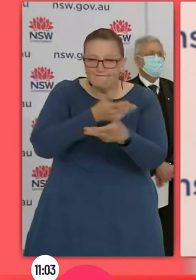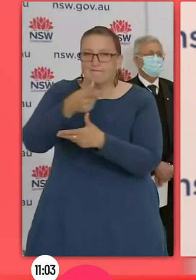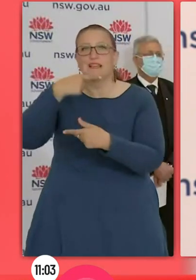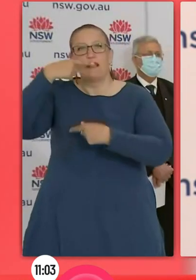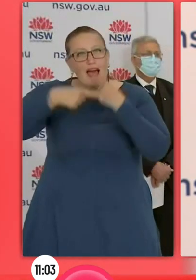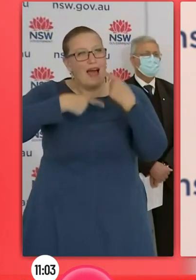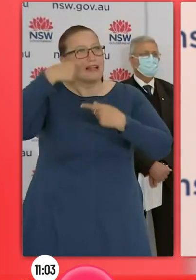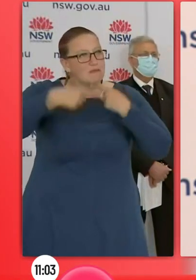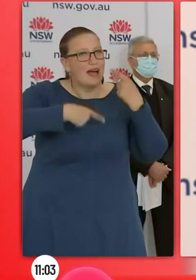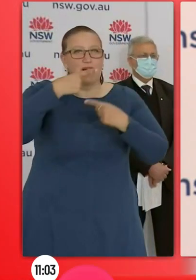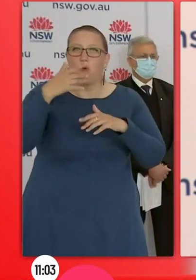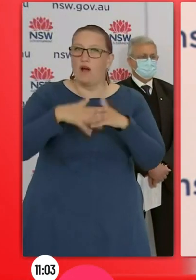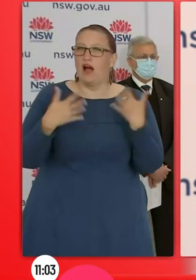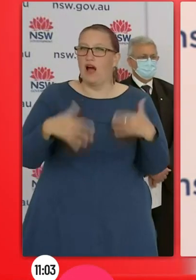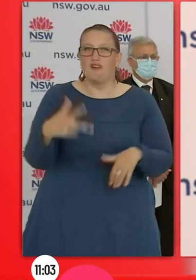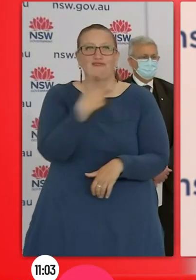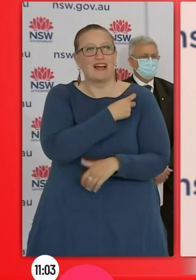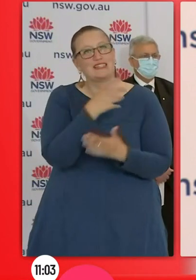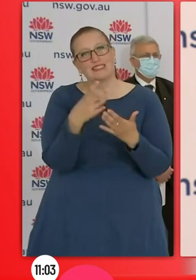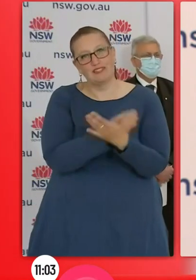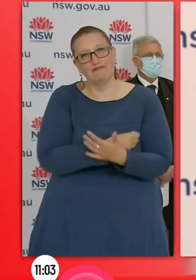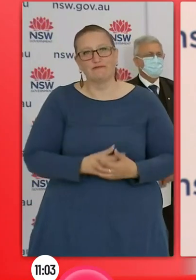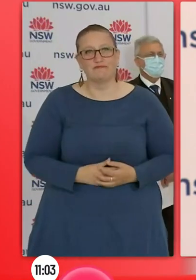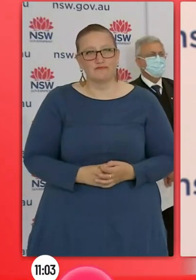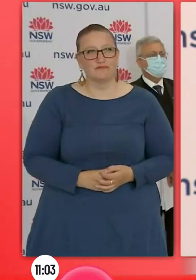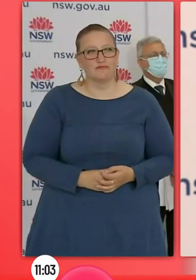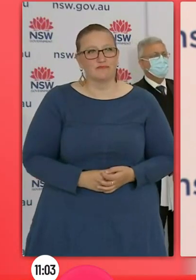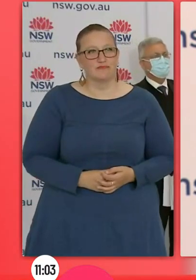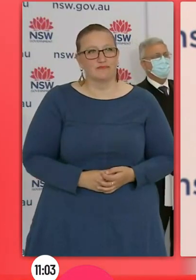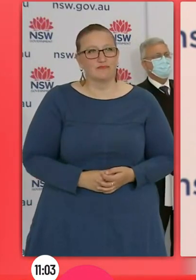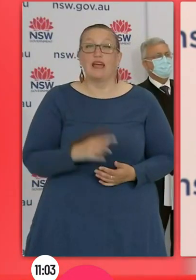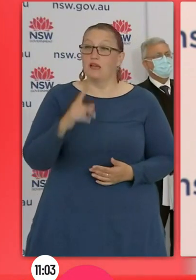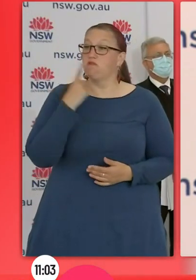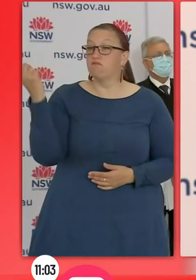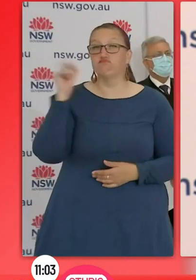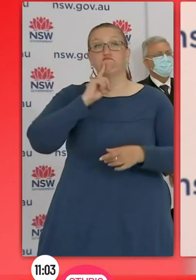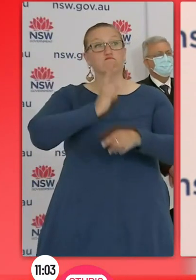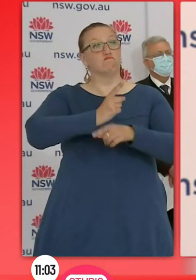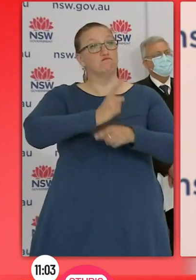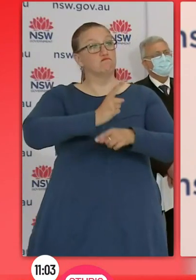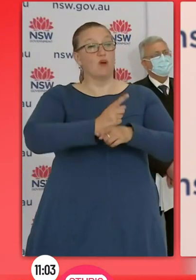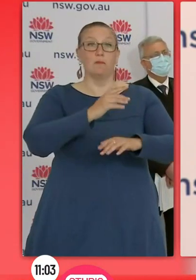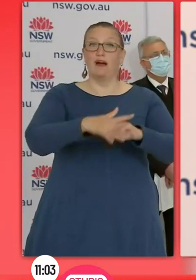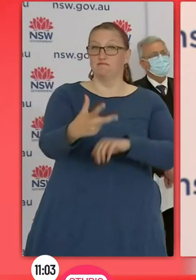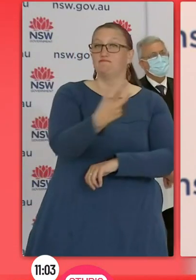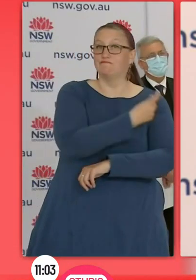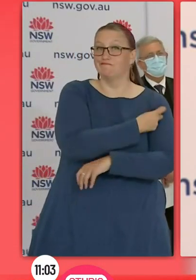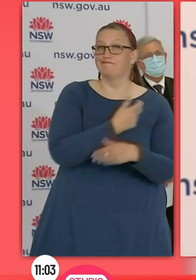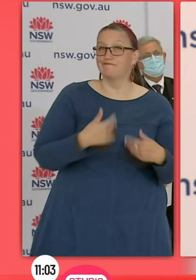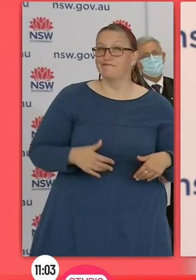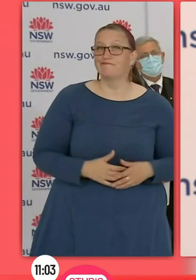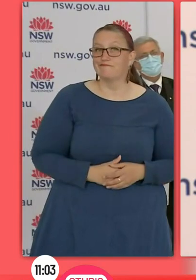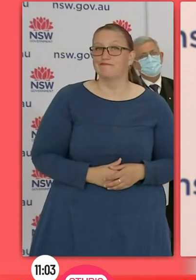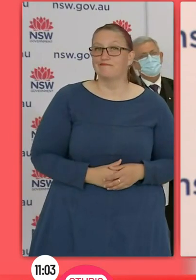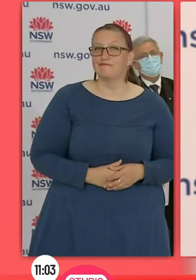and all the great community work that's been going on to encourage all of our citizens to come forward and get vaccinated. Dr Gale will now give the public health